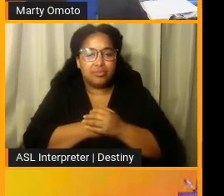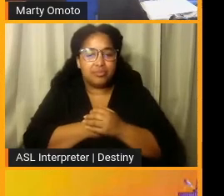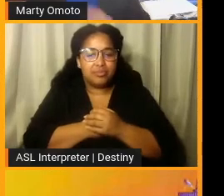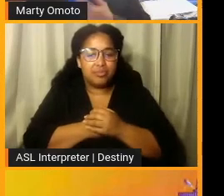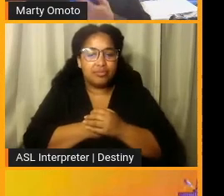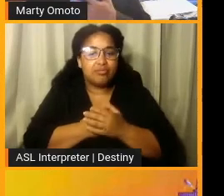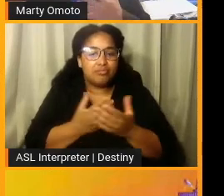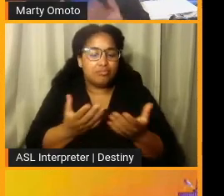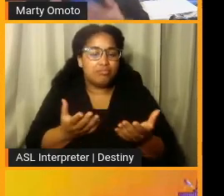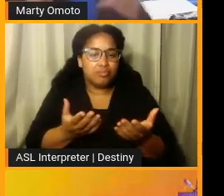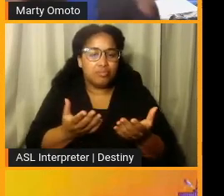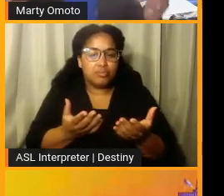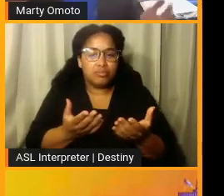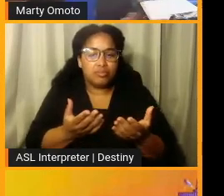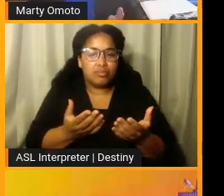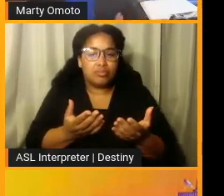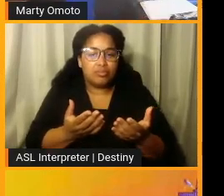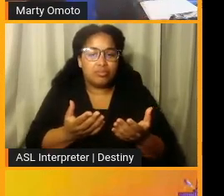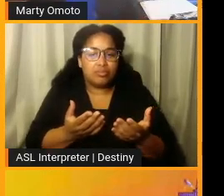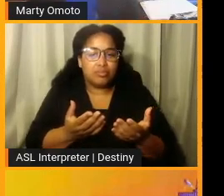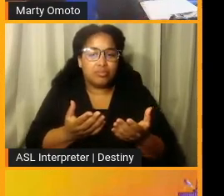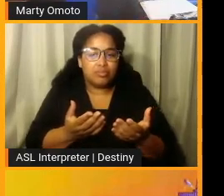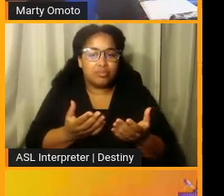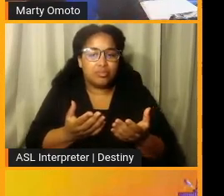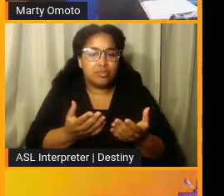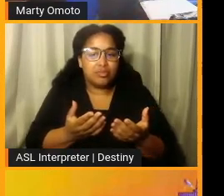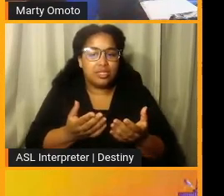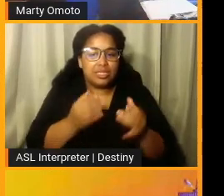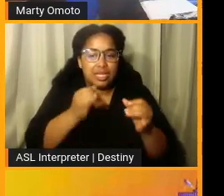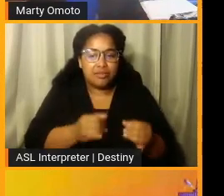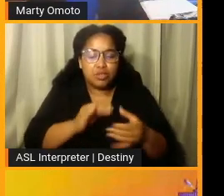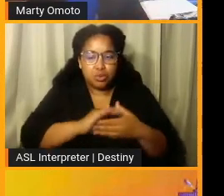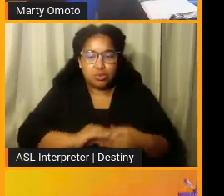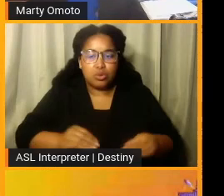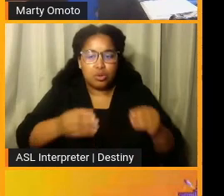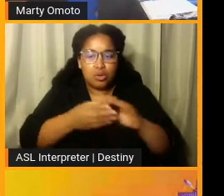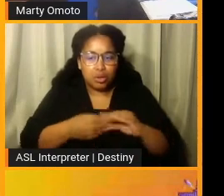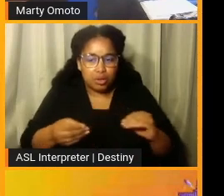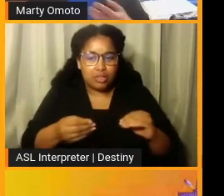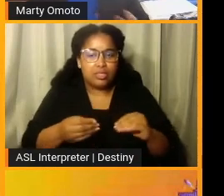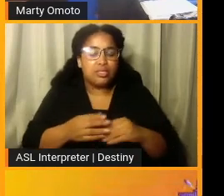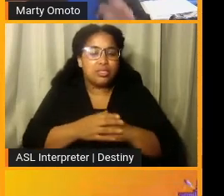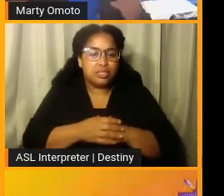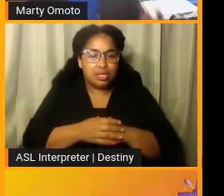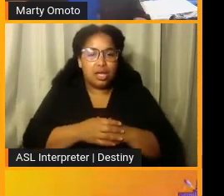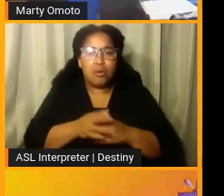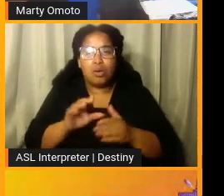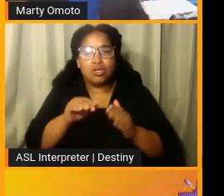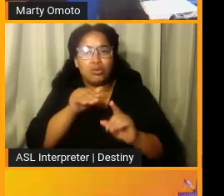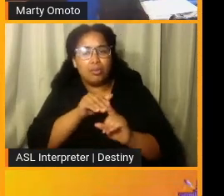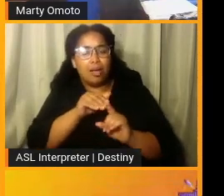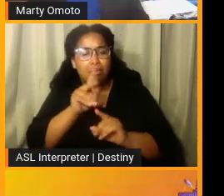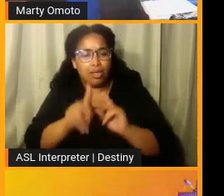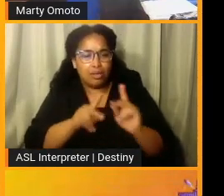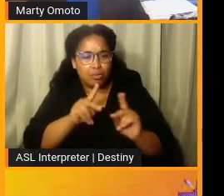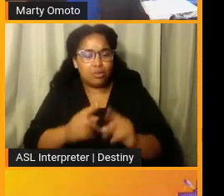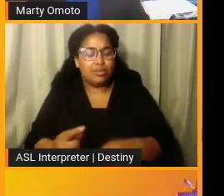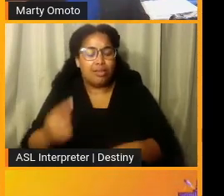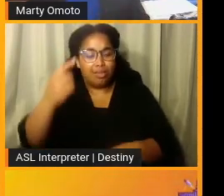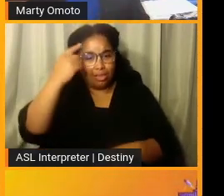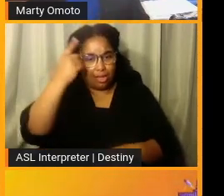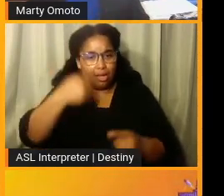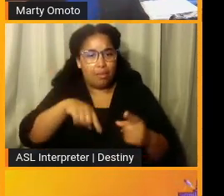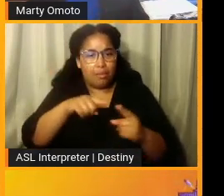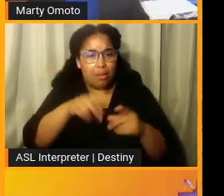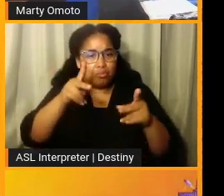is talking about our individual stories. But I want to remind people and to remember and to think about this, that person-centered